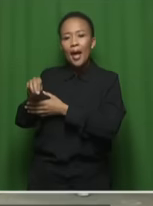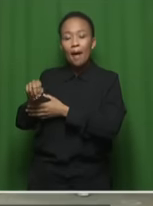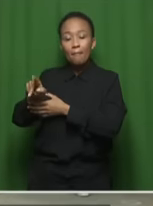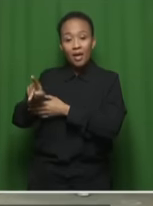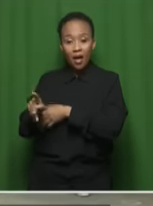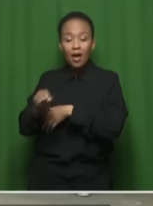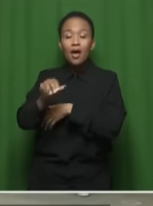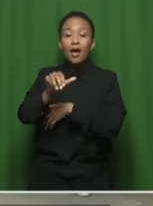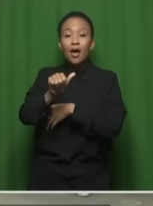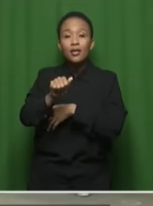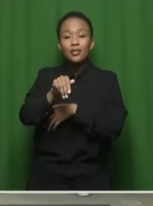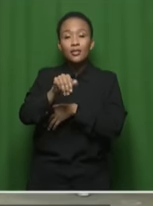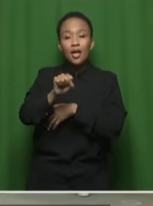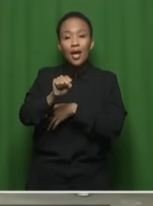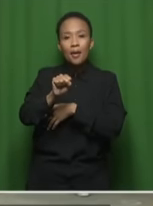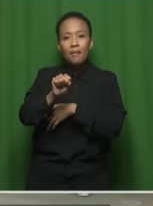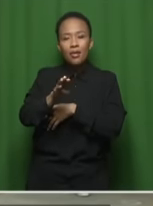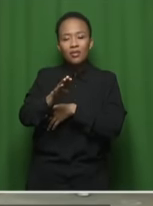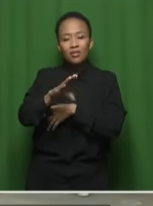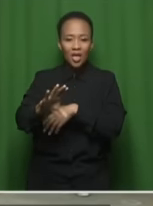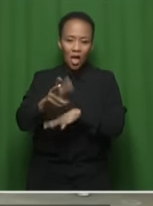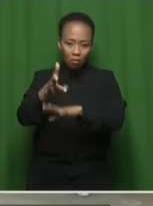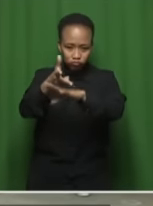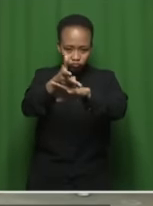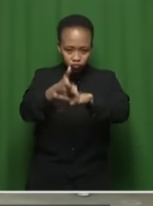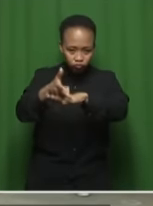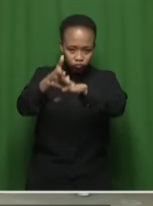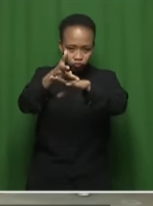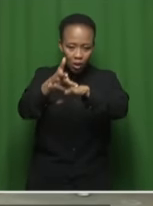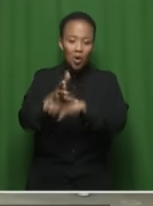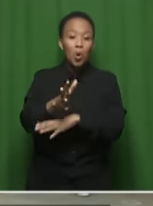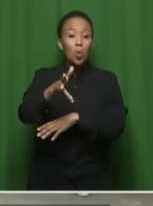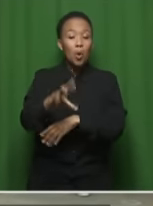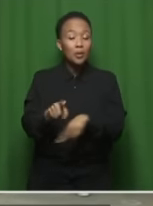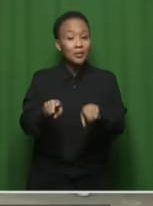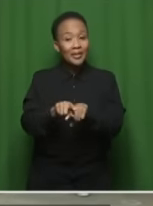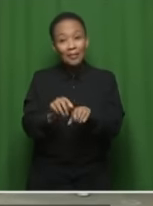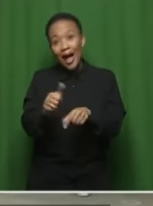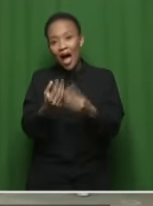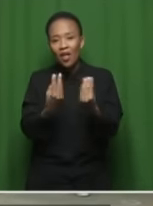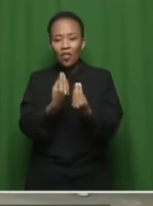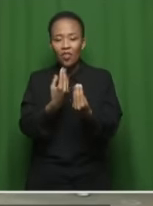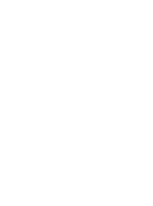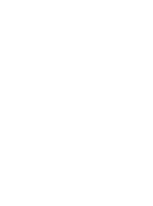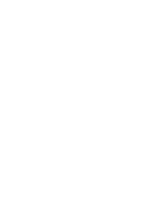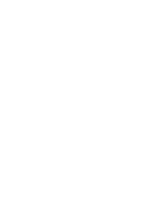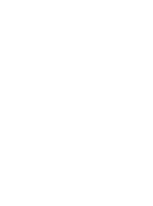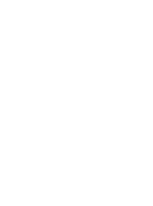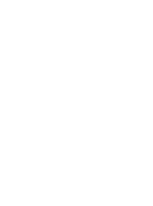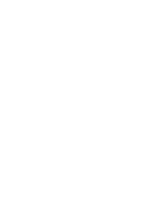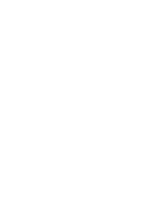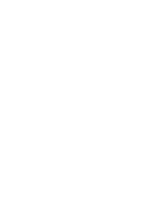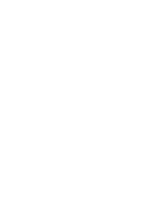that rolling coverage inside the court as well as the activities that we expect to be taking outside the court.